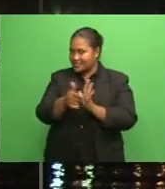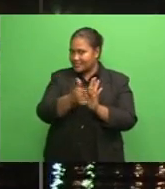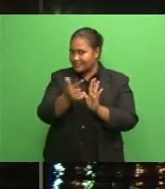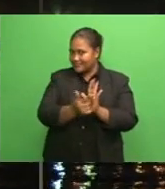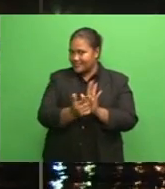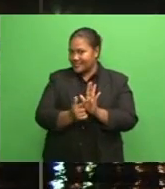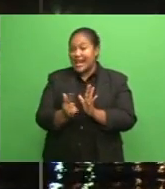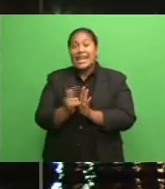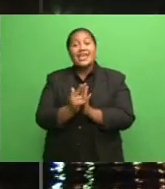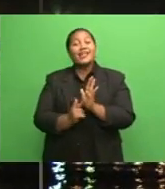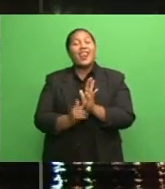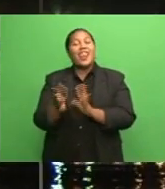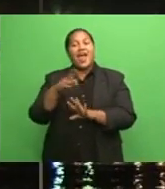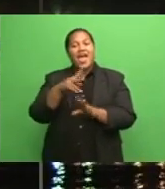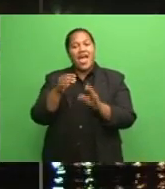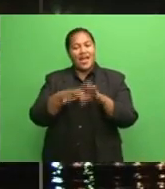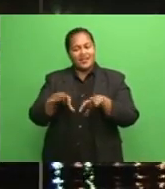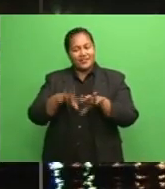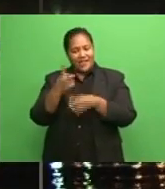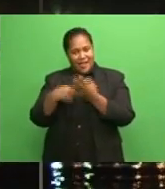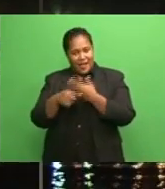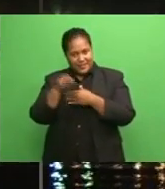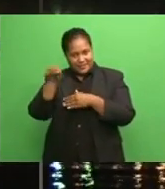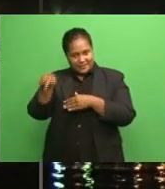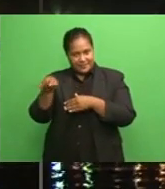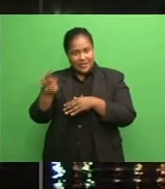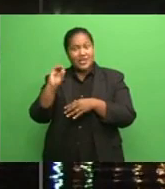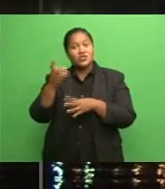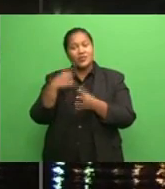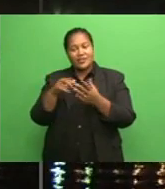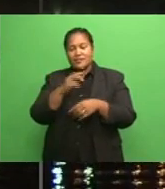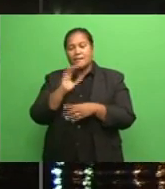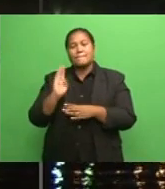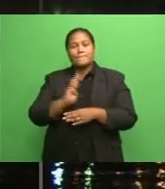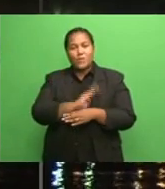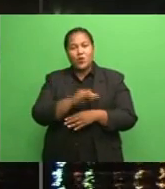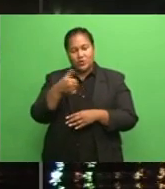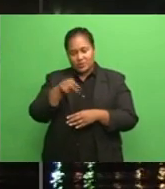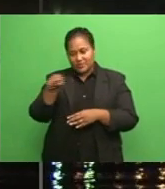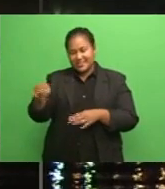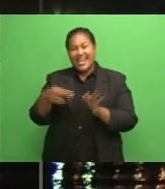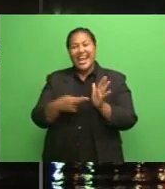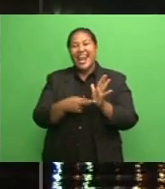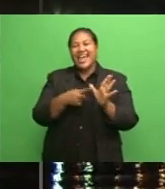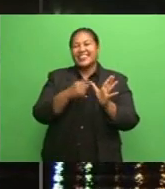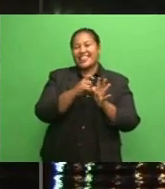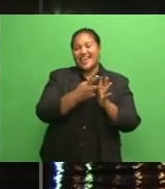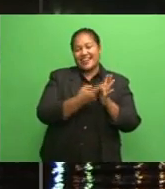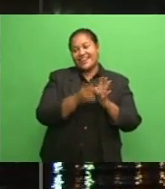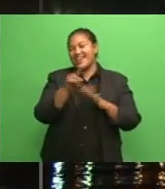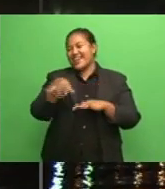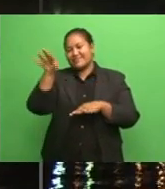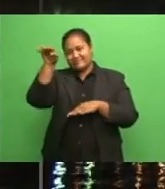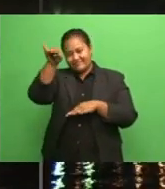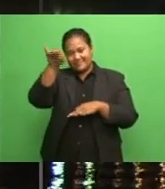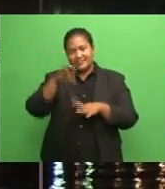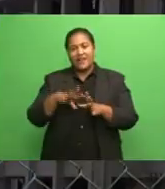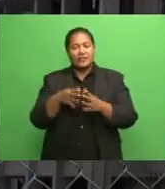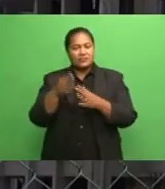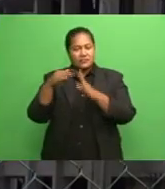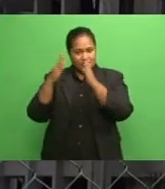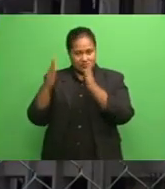The board also recently signed contracts for cameras at the Nandera and Midroad Flats. Kelly Vardala reports.